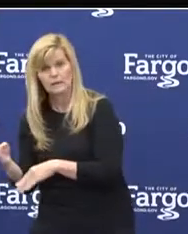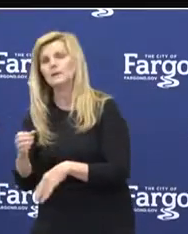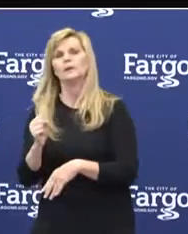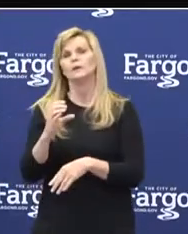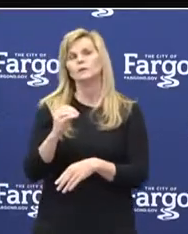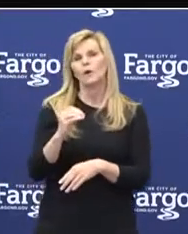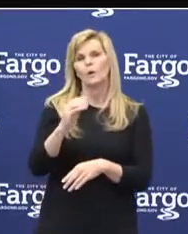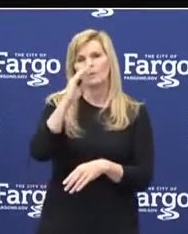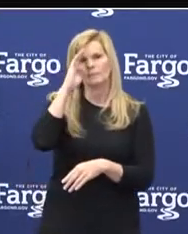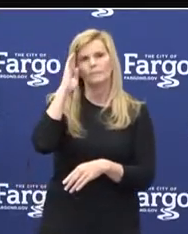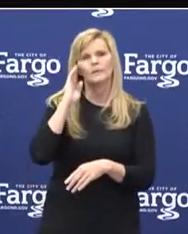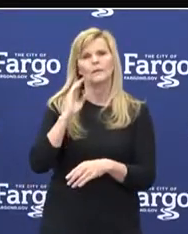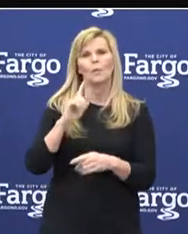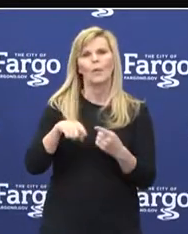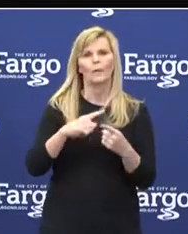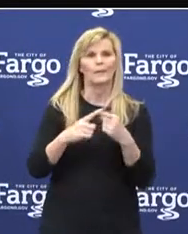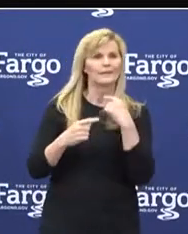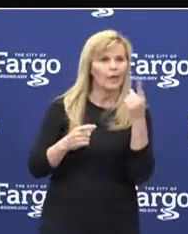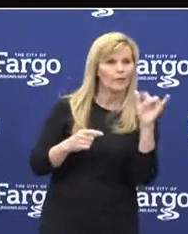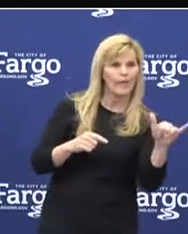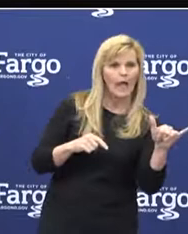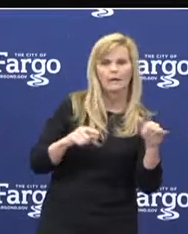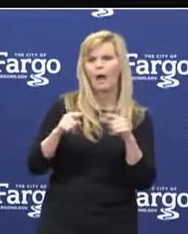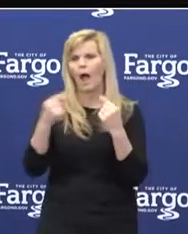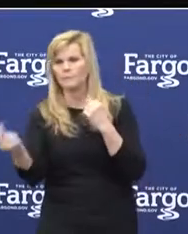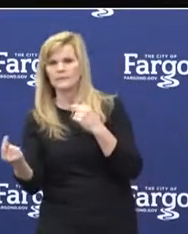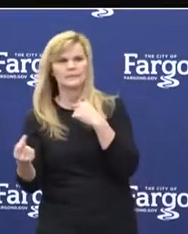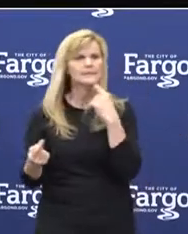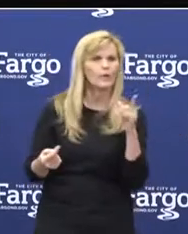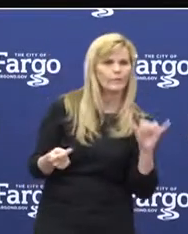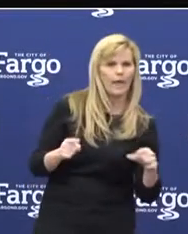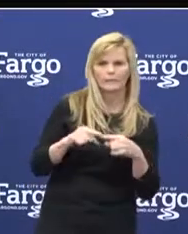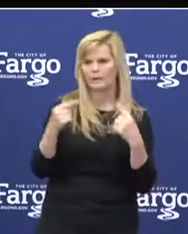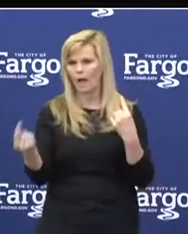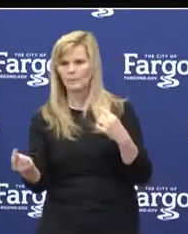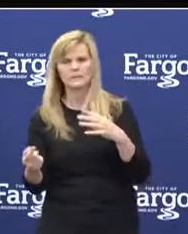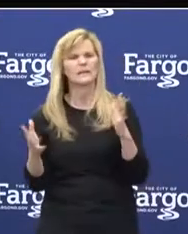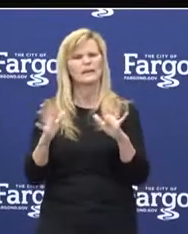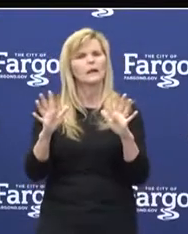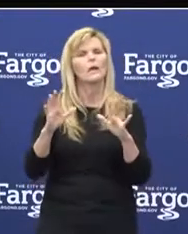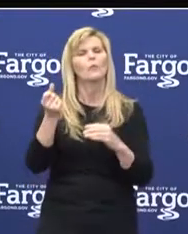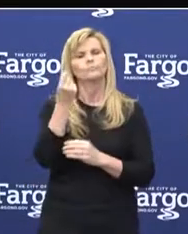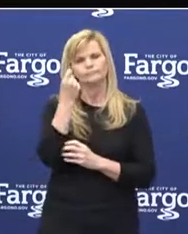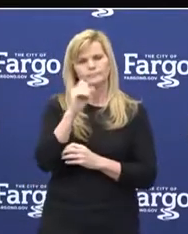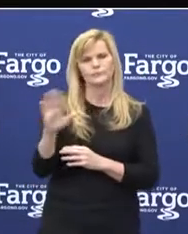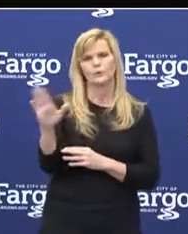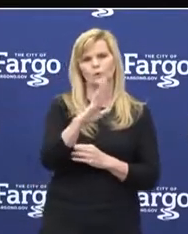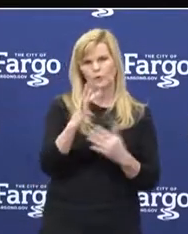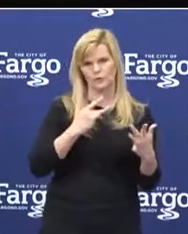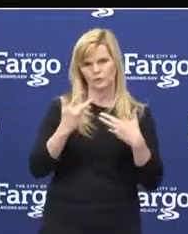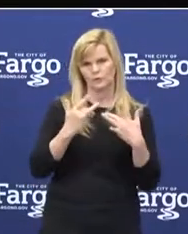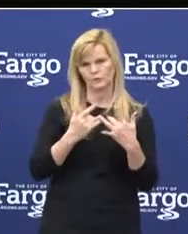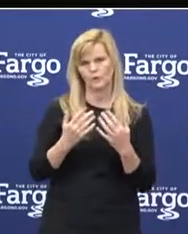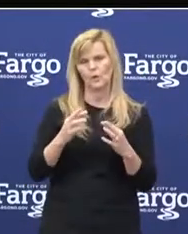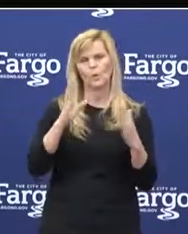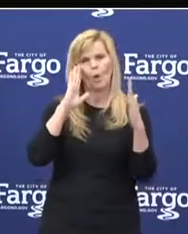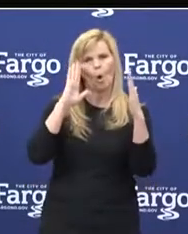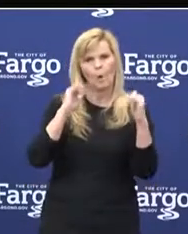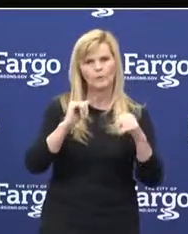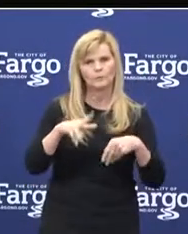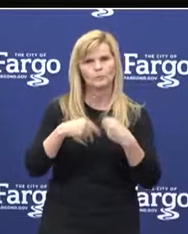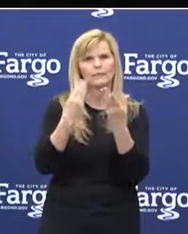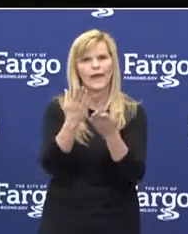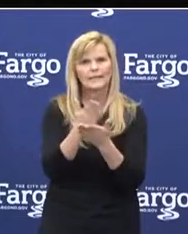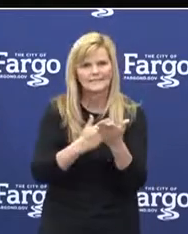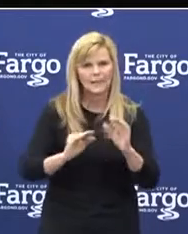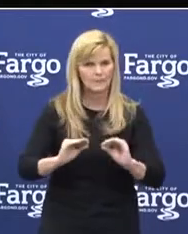of these send a lot of mixed messages and just want to recognize the concerns and hopefully bring some clarity around some